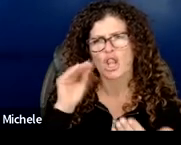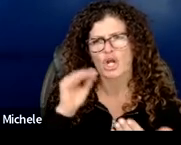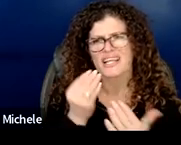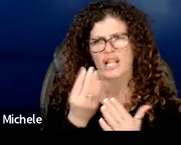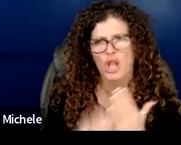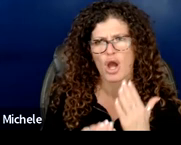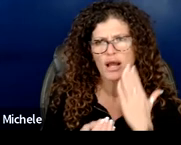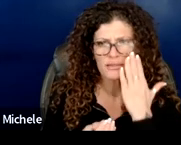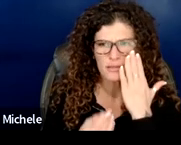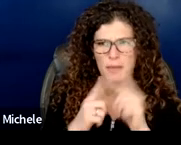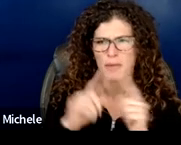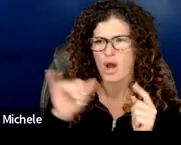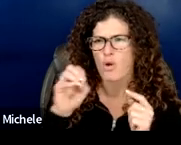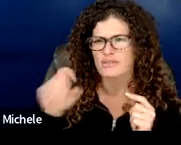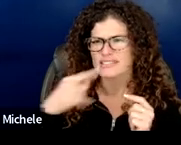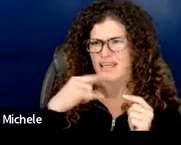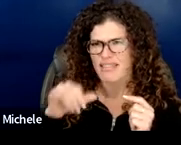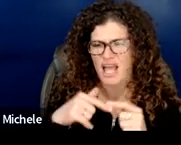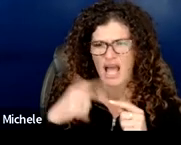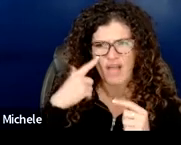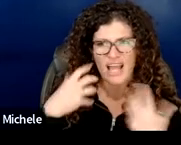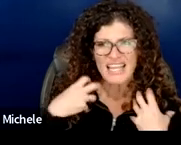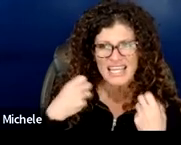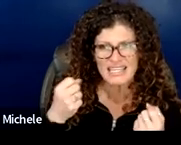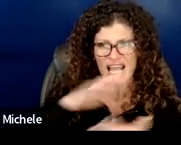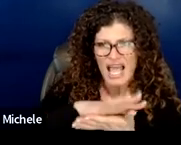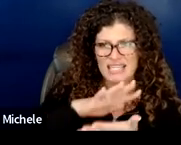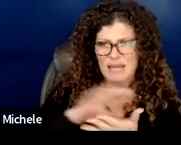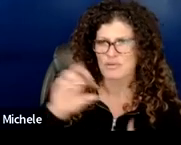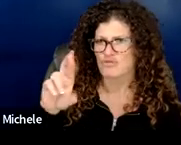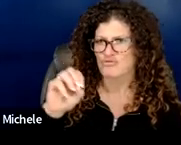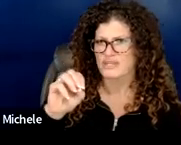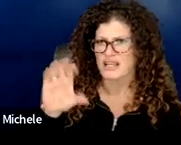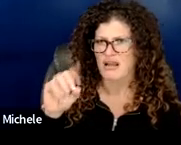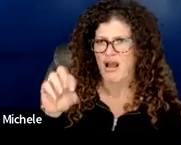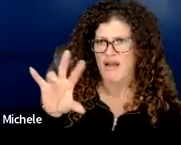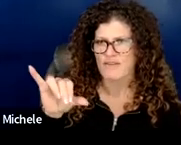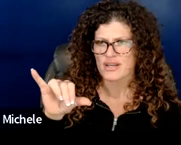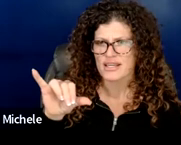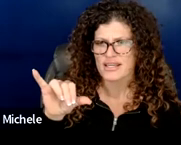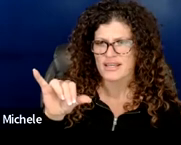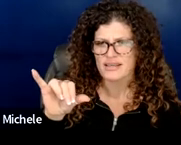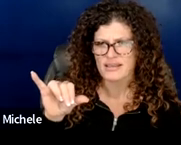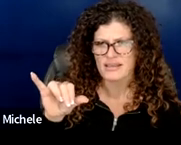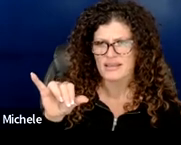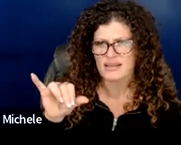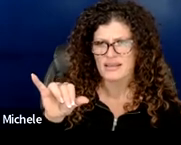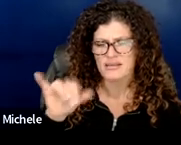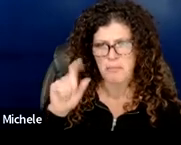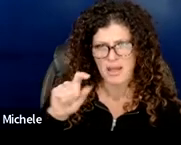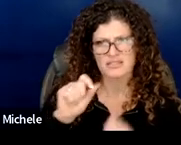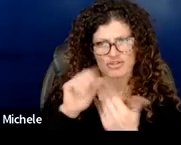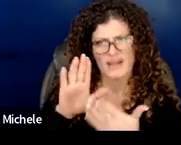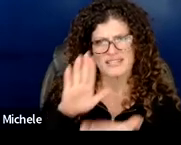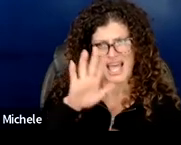said that i was thinking healing and academic recovery because there's an academic component of it that has to be specifically addressed so